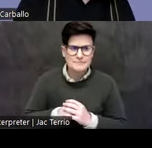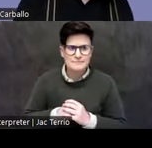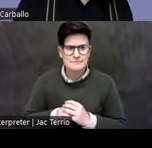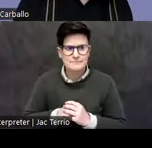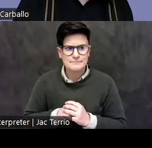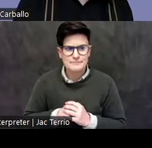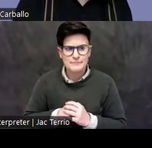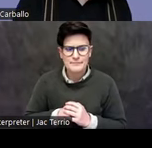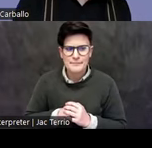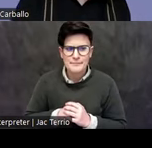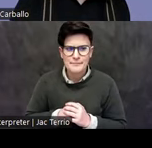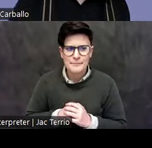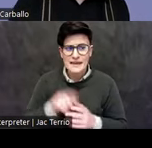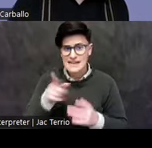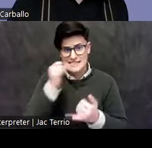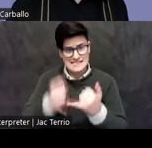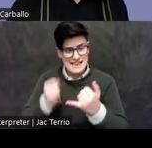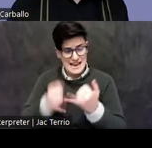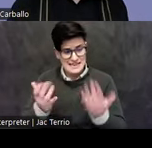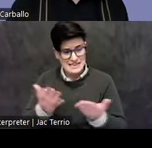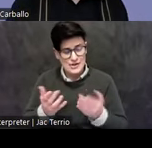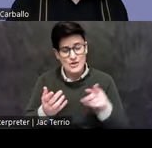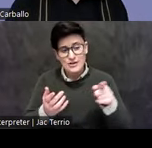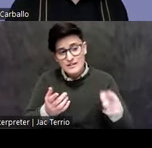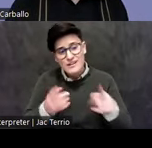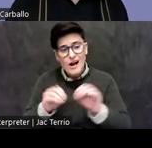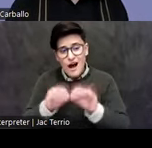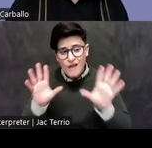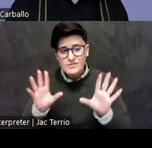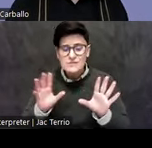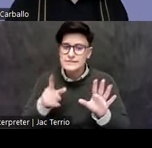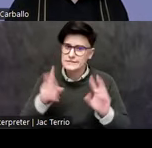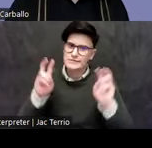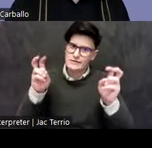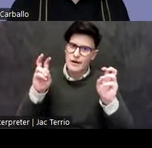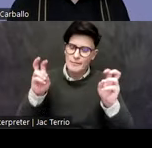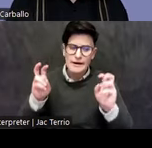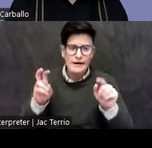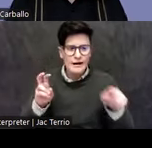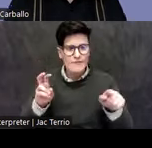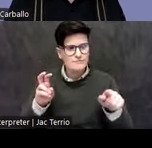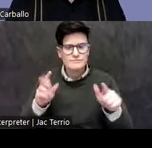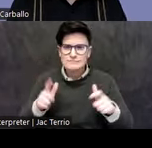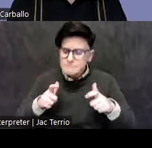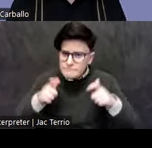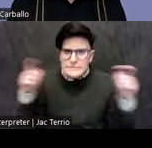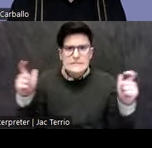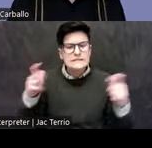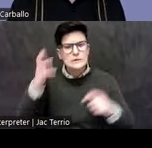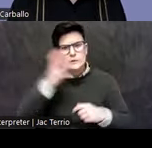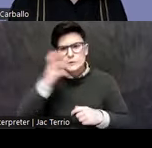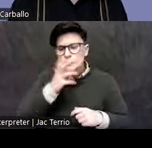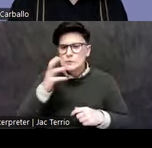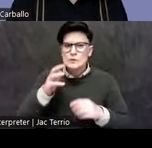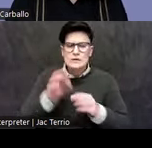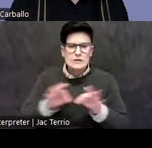So just to end here, this obviously is a topic of momentous importance historically to